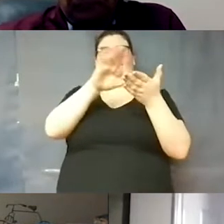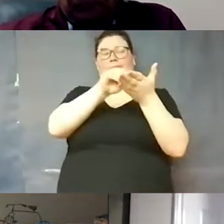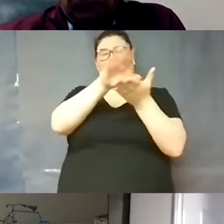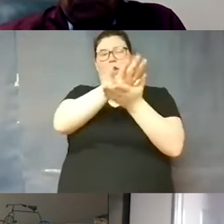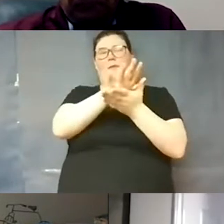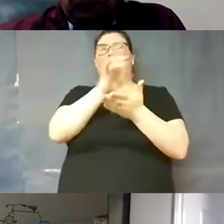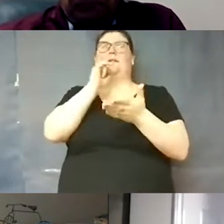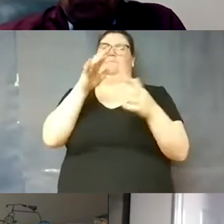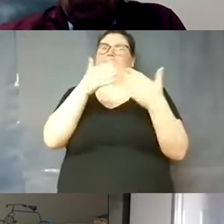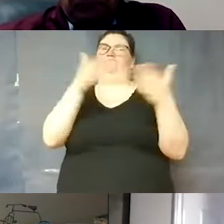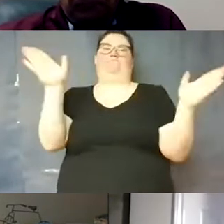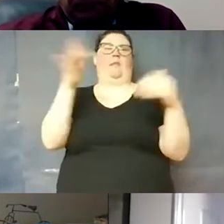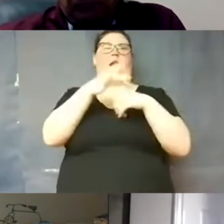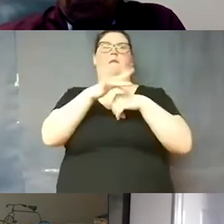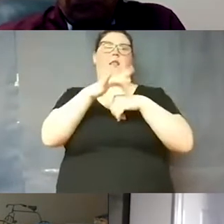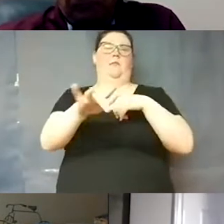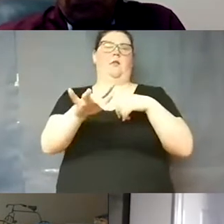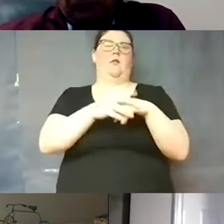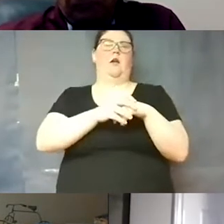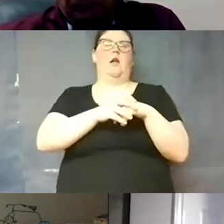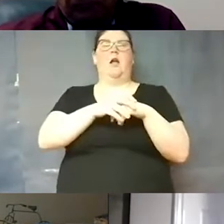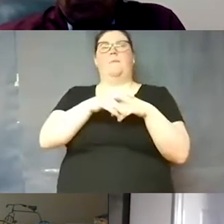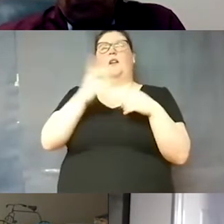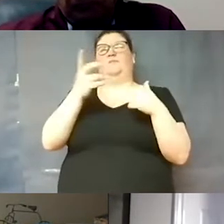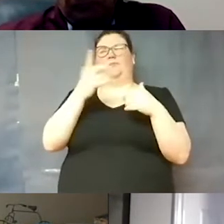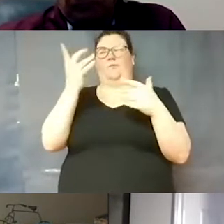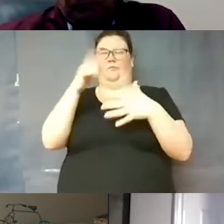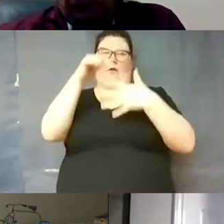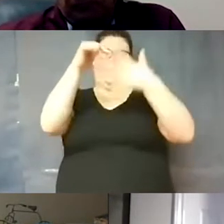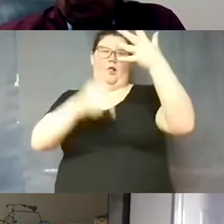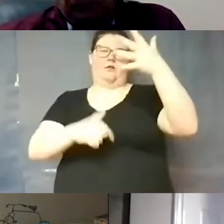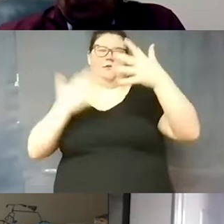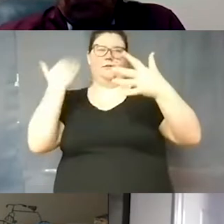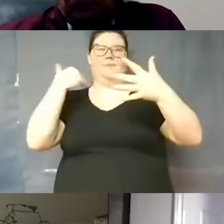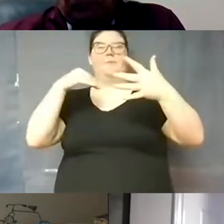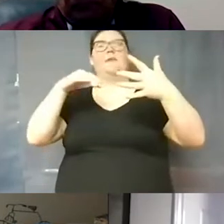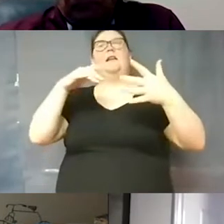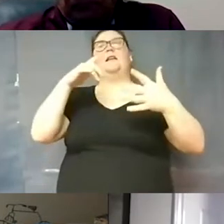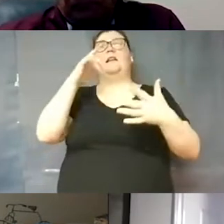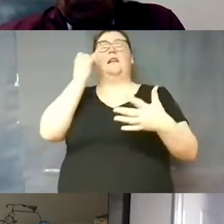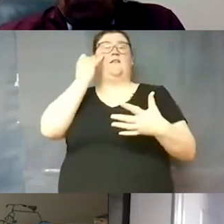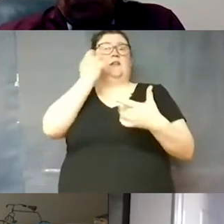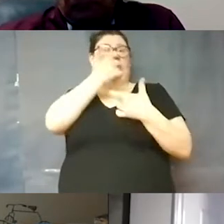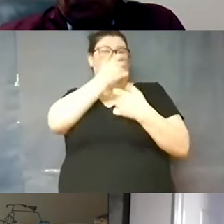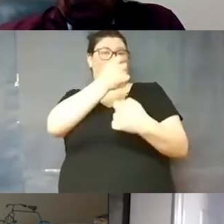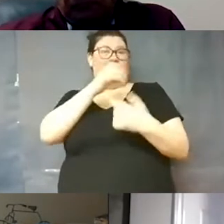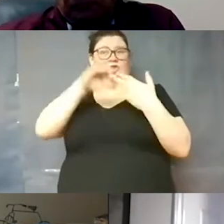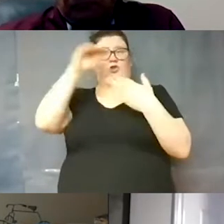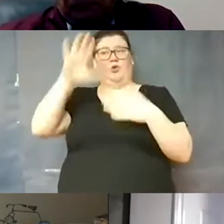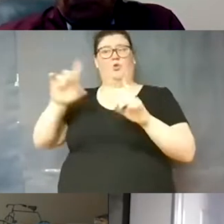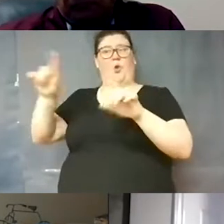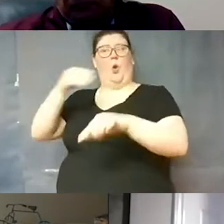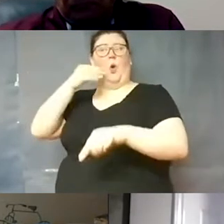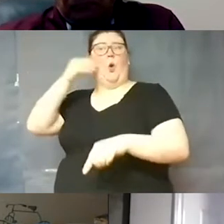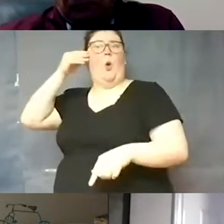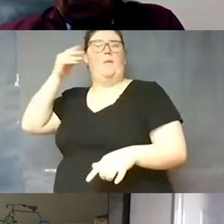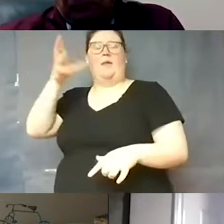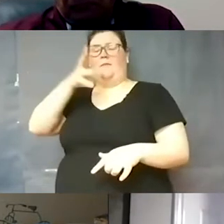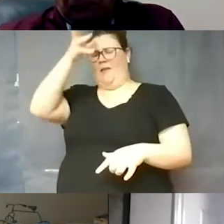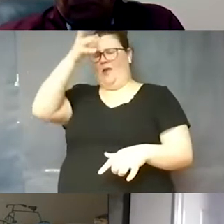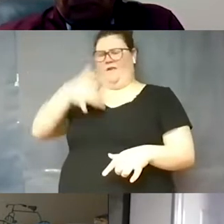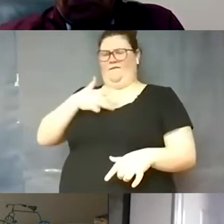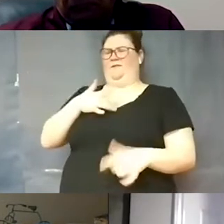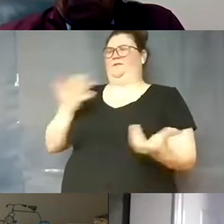available but mostly what i listed earlier if you are interested i mean if the student goes home and rests and their parent feels like they